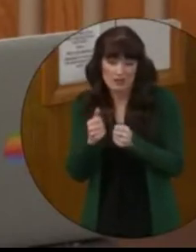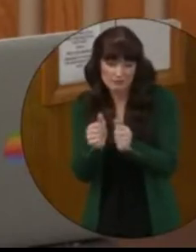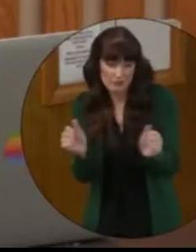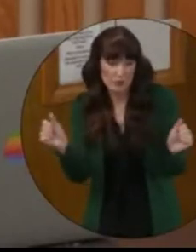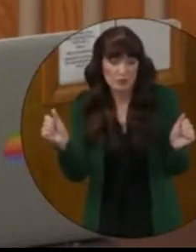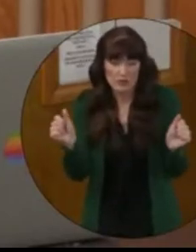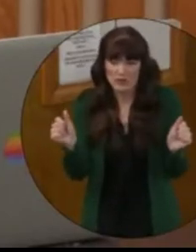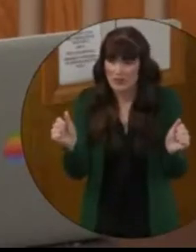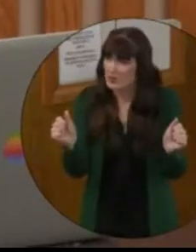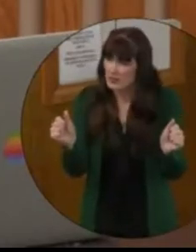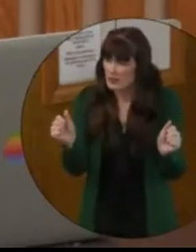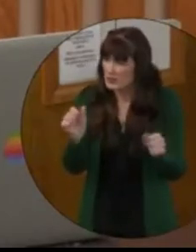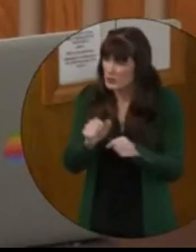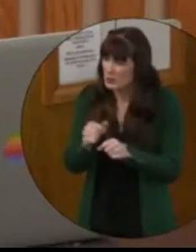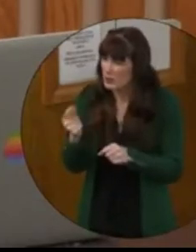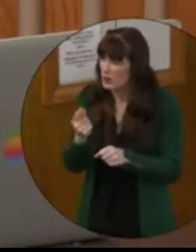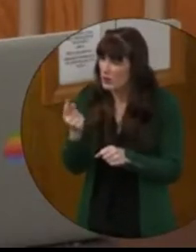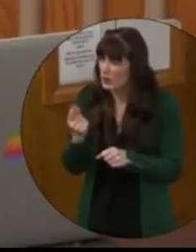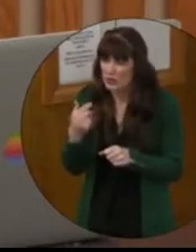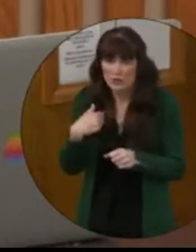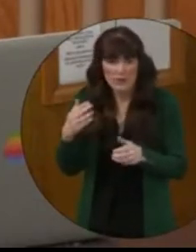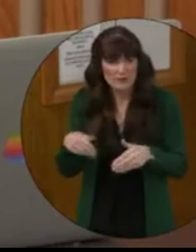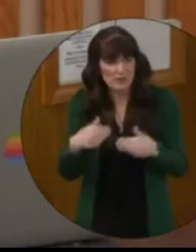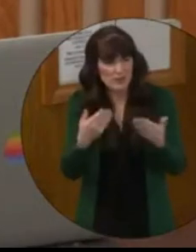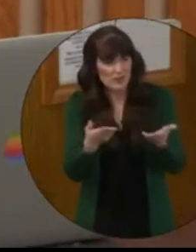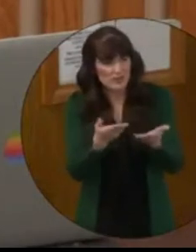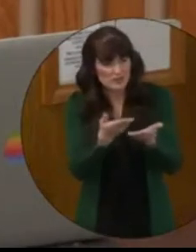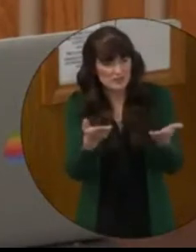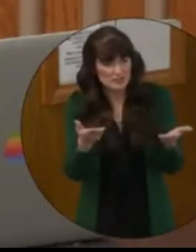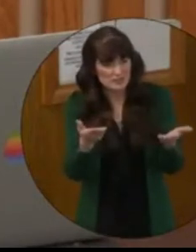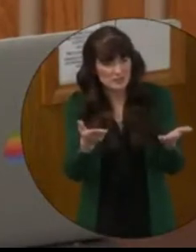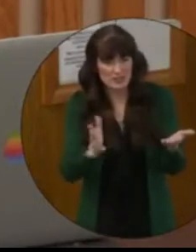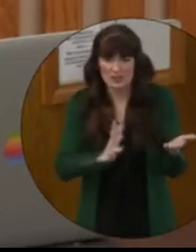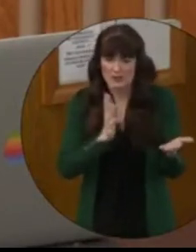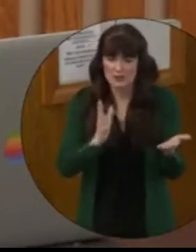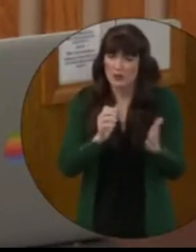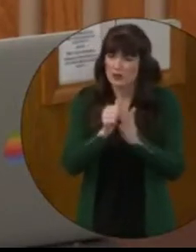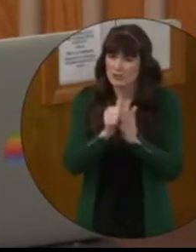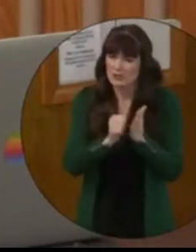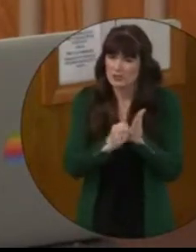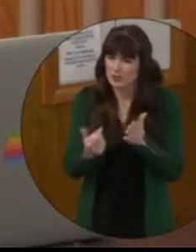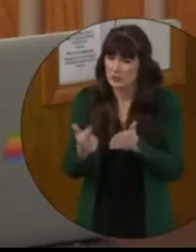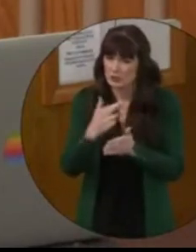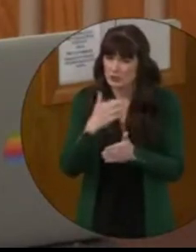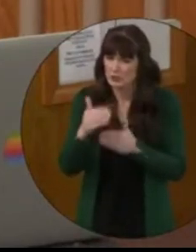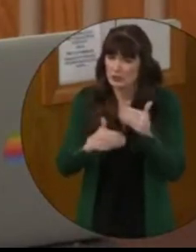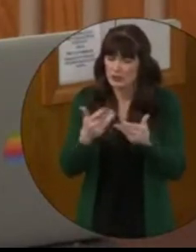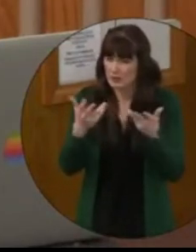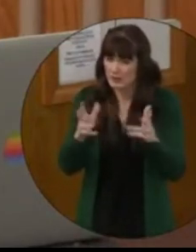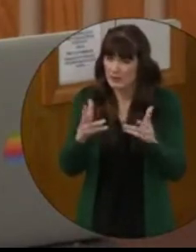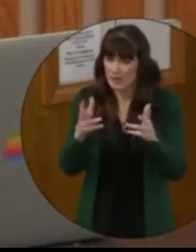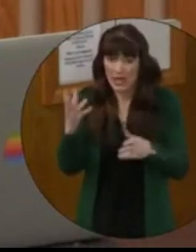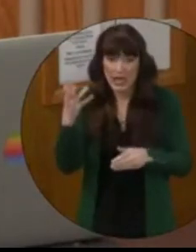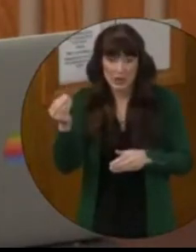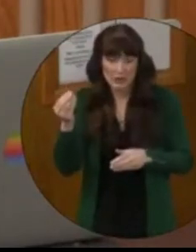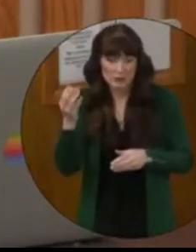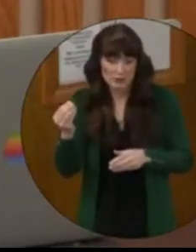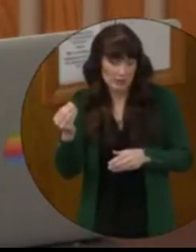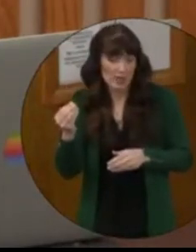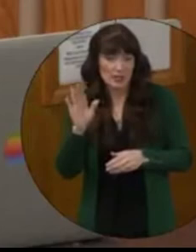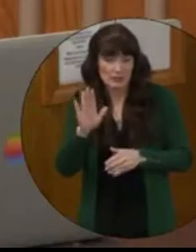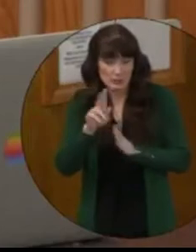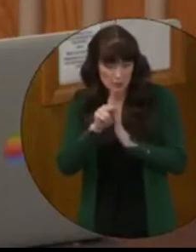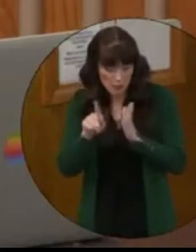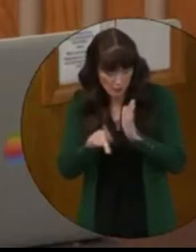one knows where they came from. You bring items after the formal agenda review process has been completed outside of board policy.